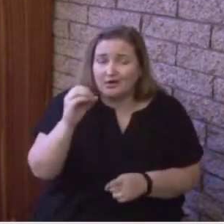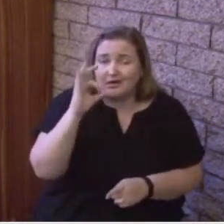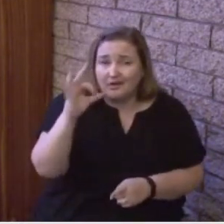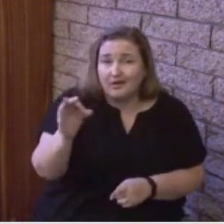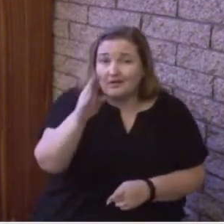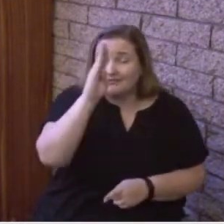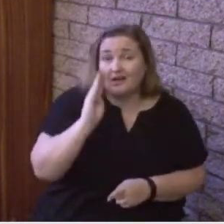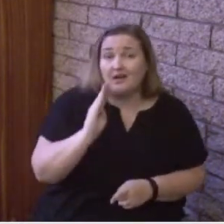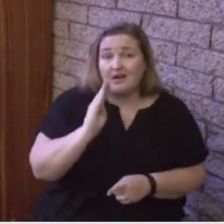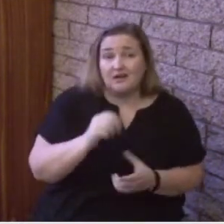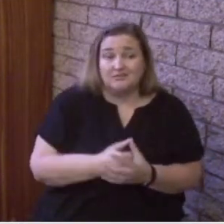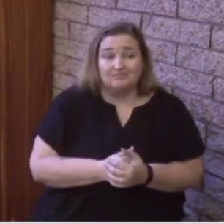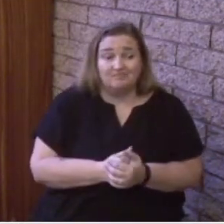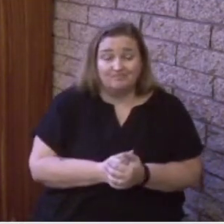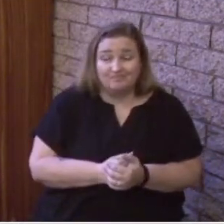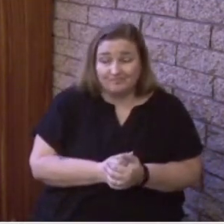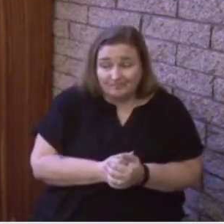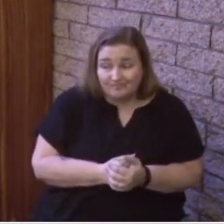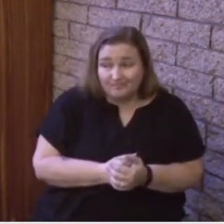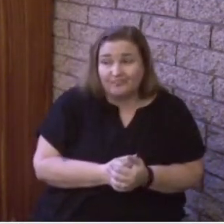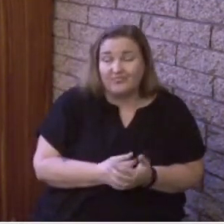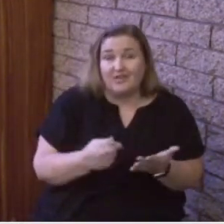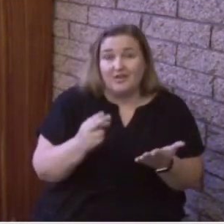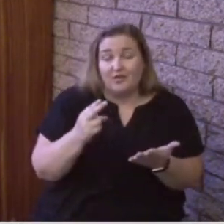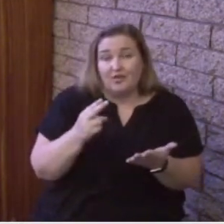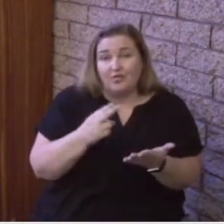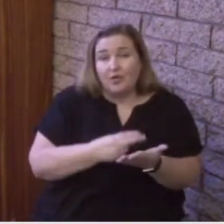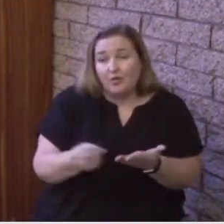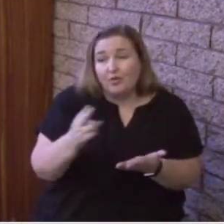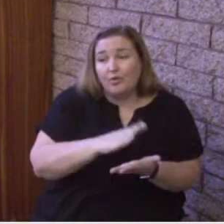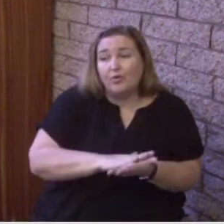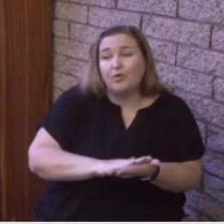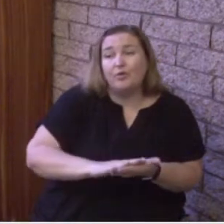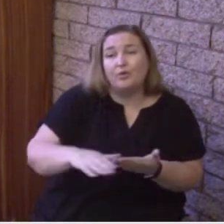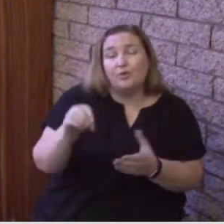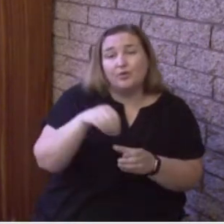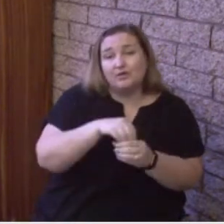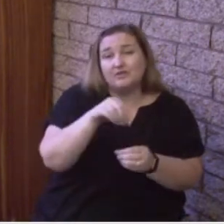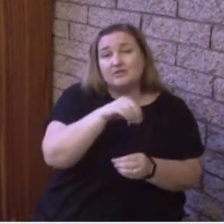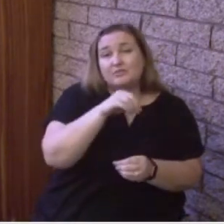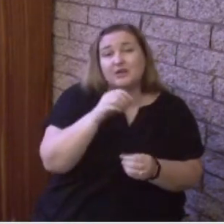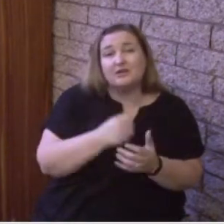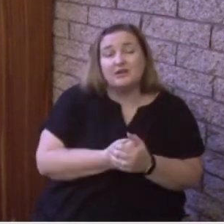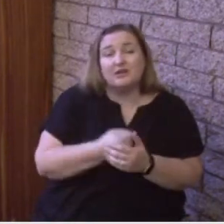that grants us as believers the ability to understand this Word.